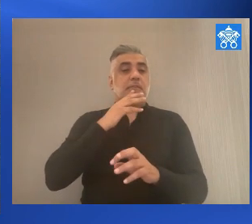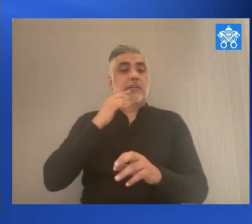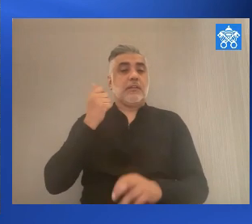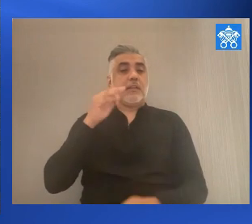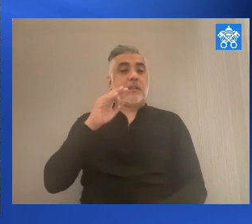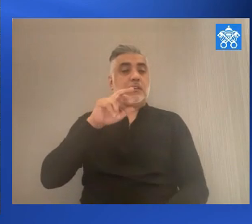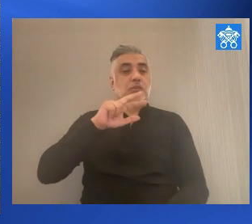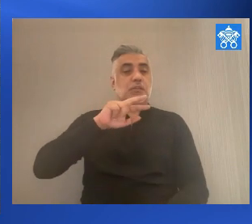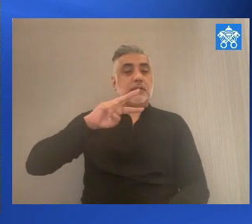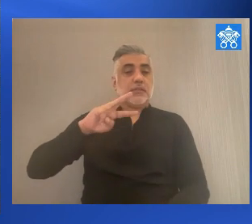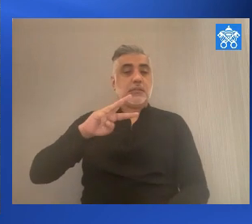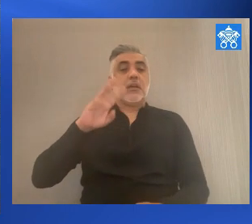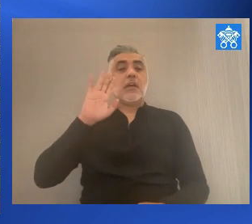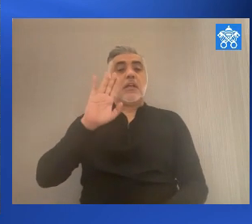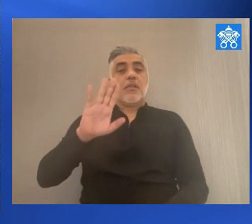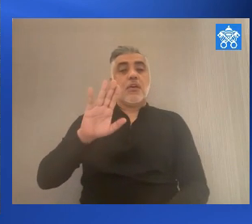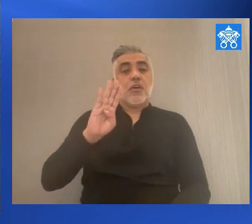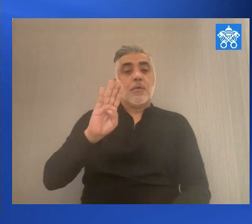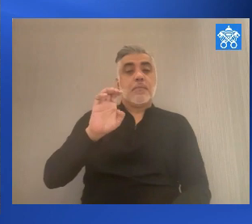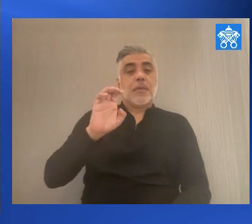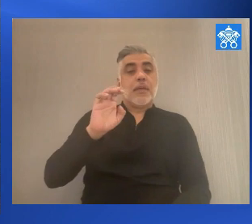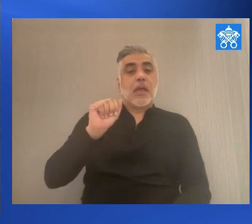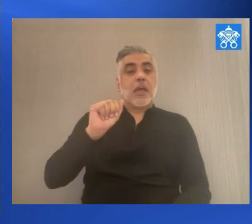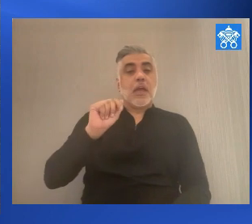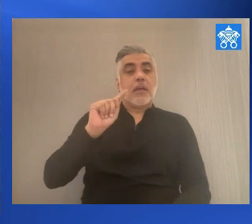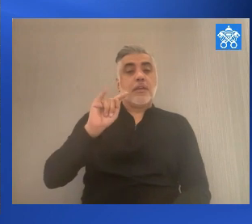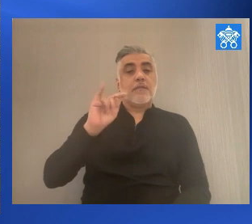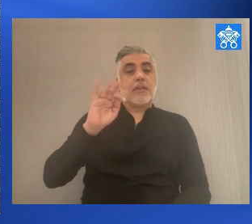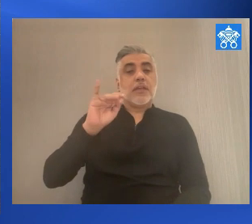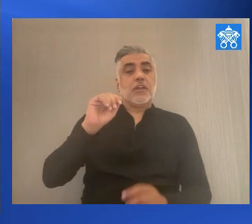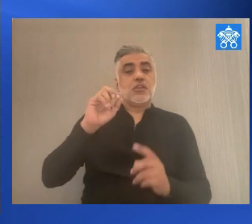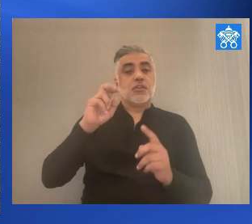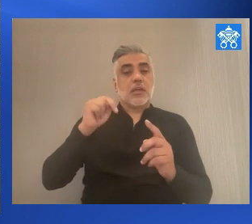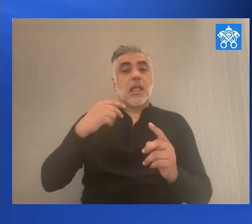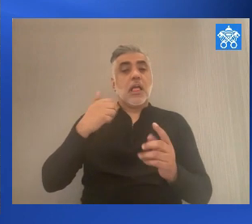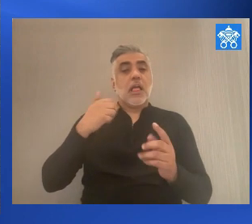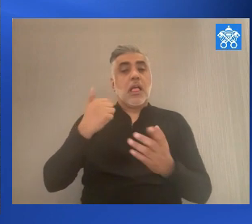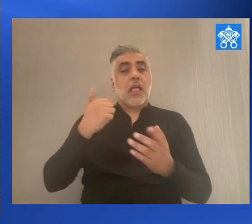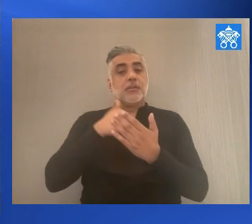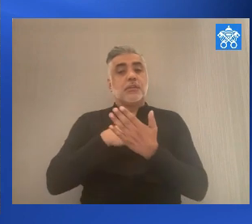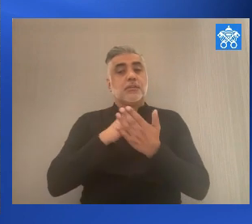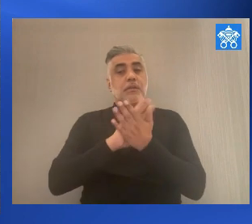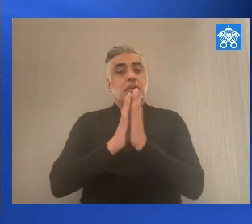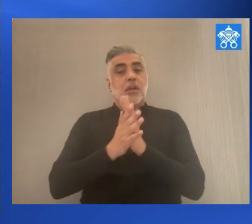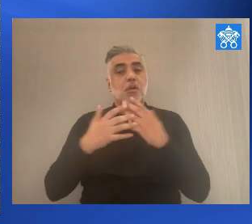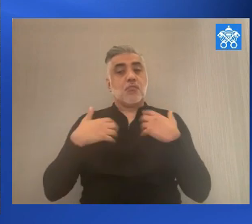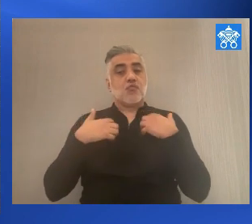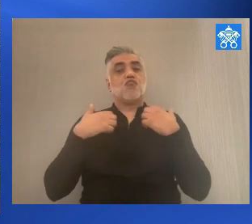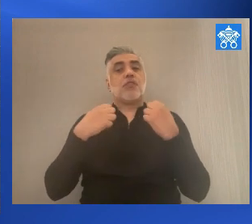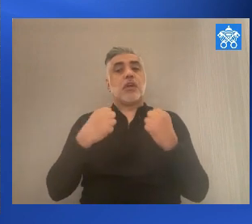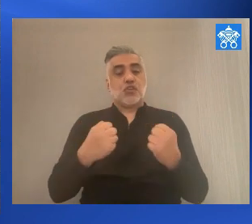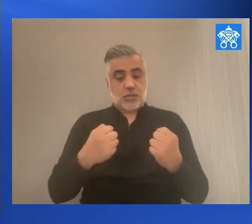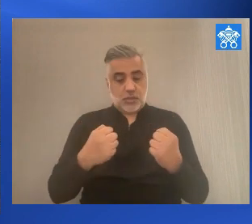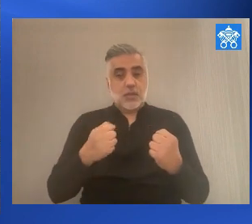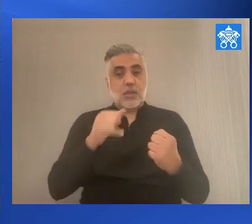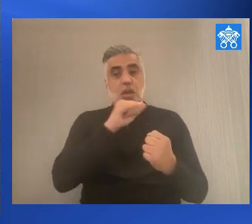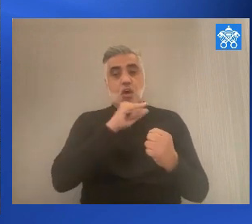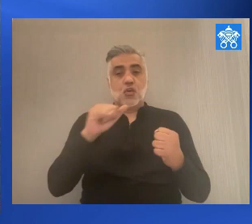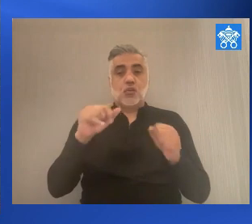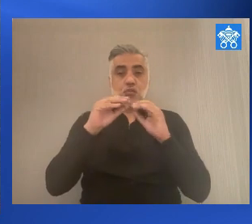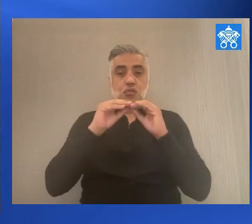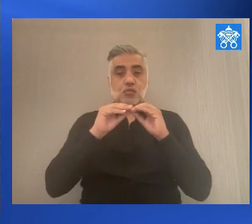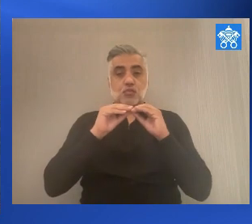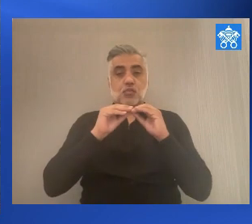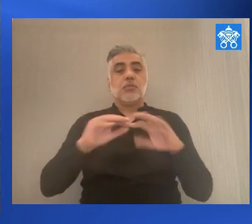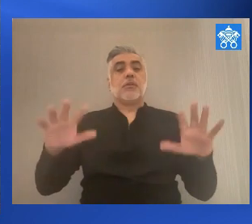Their beatification helps us also to be courageous and also to spread